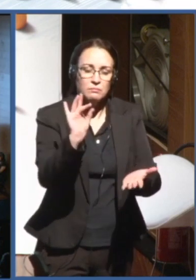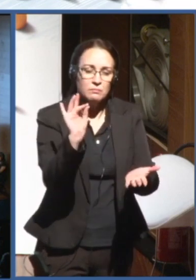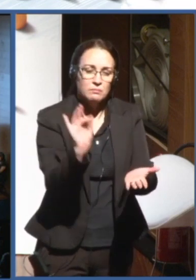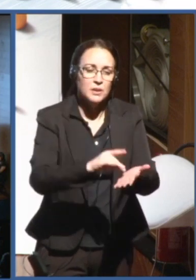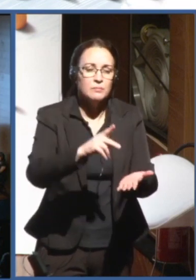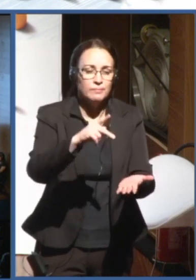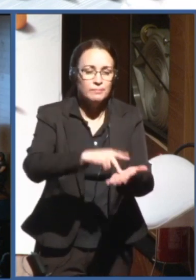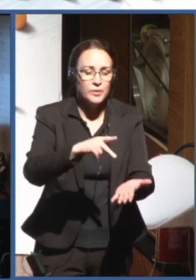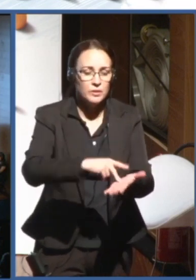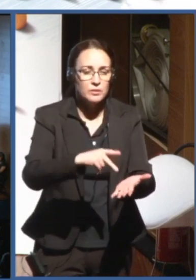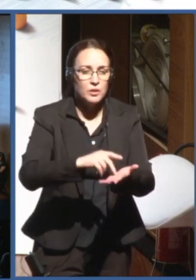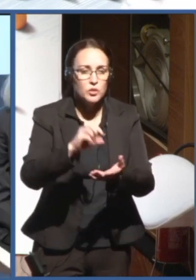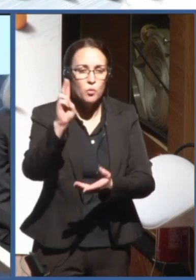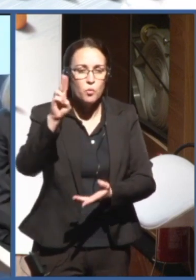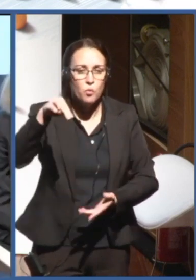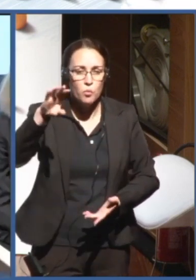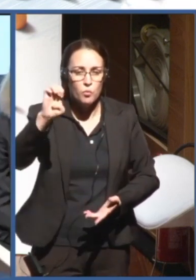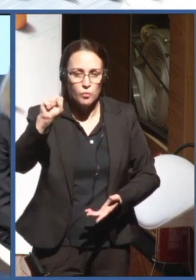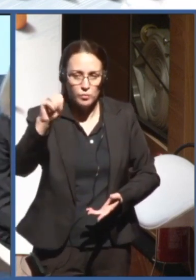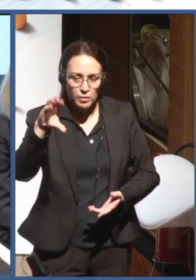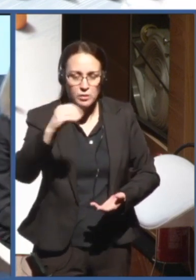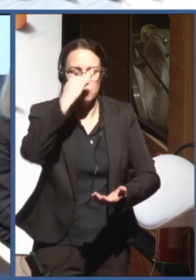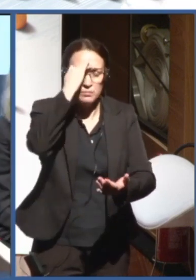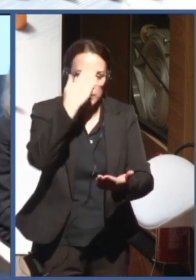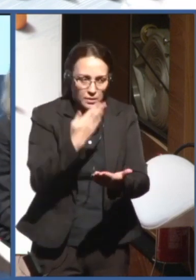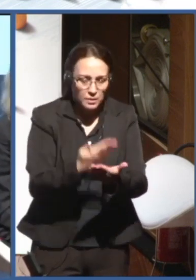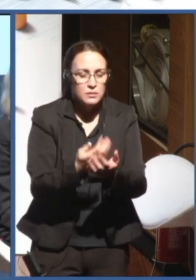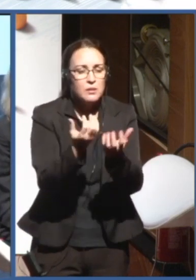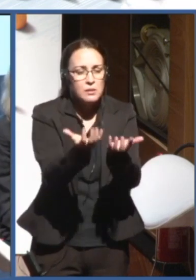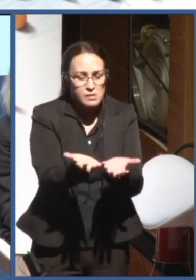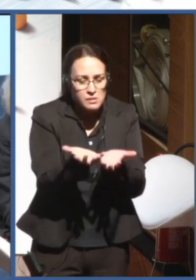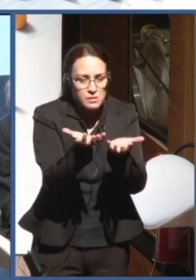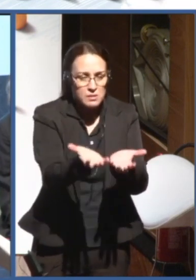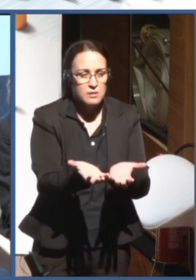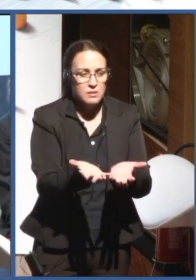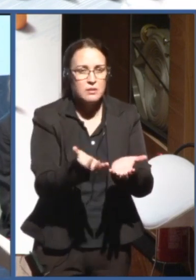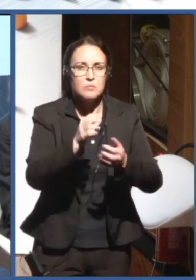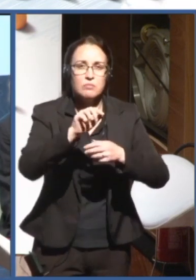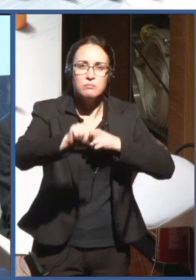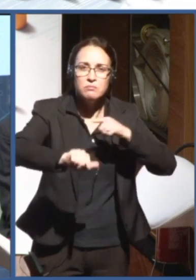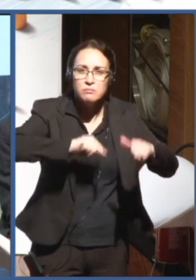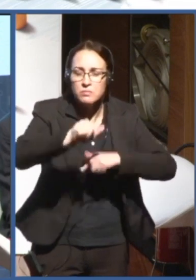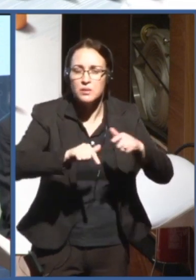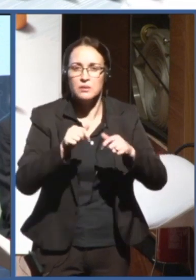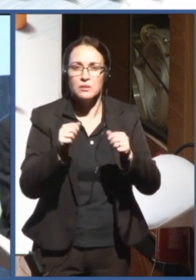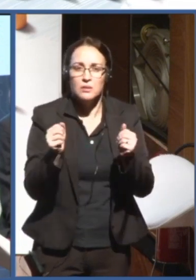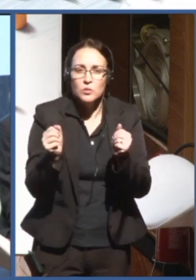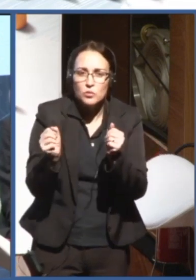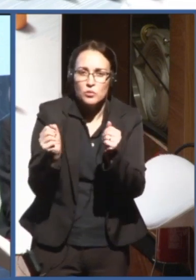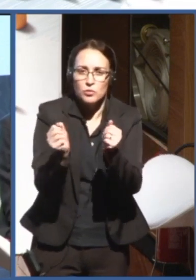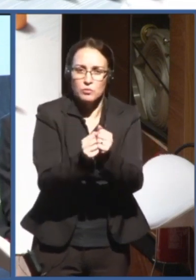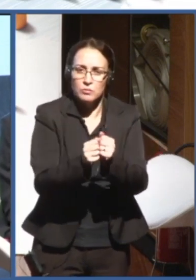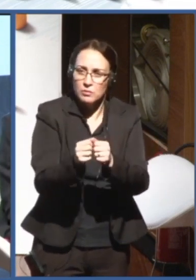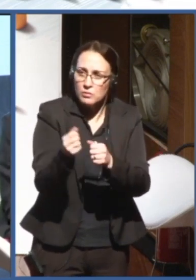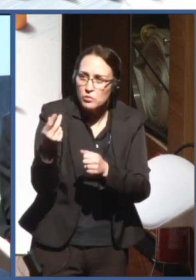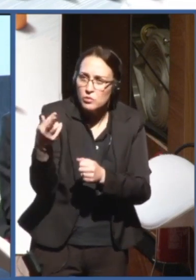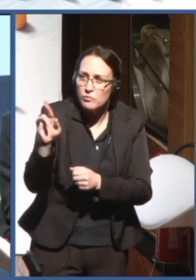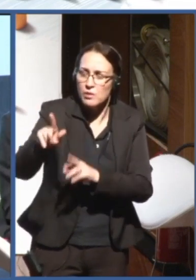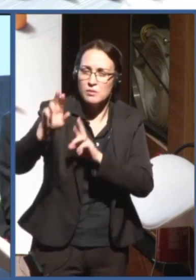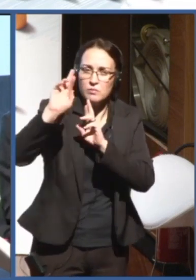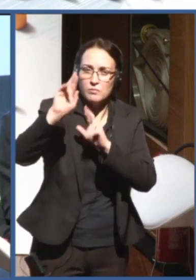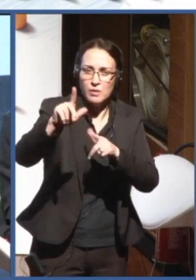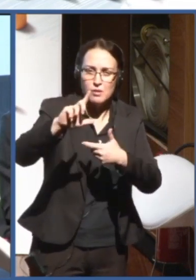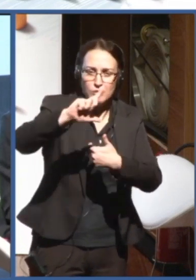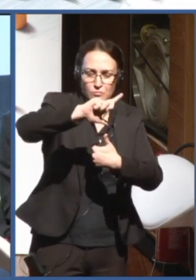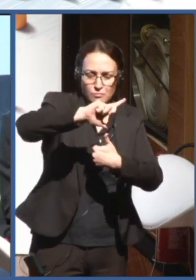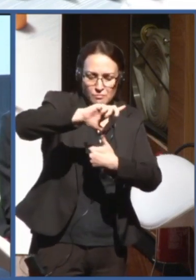harness the development of artificial intelligence in different regions, including the Latin America and the Caribbean, and, of course, you